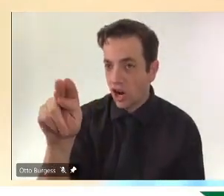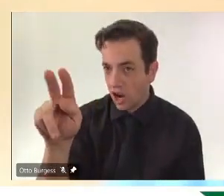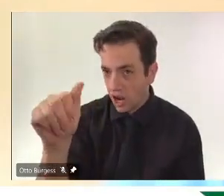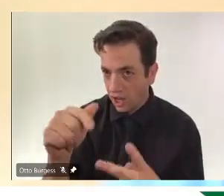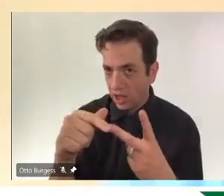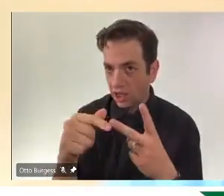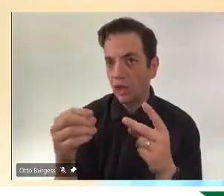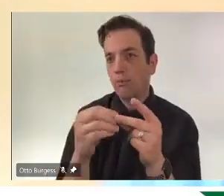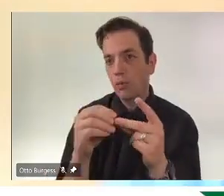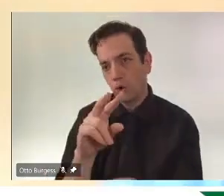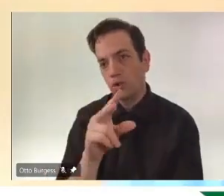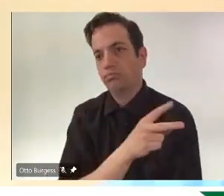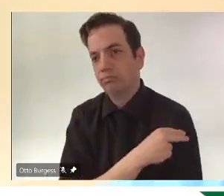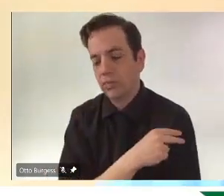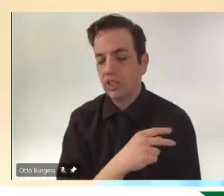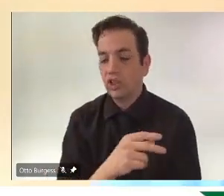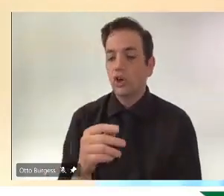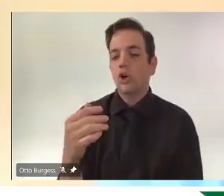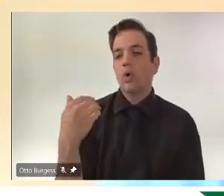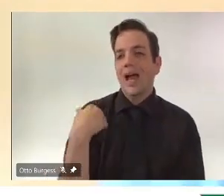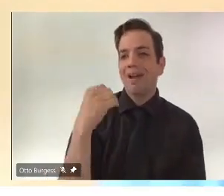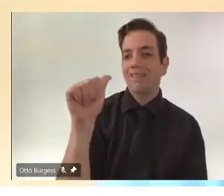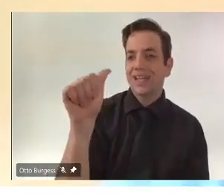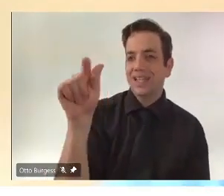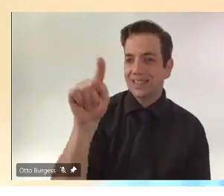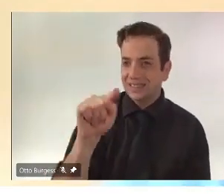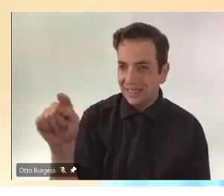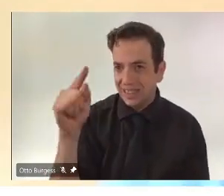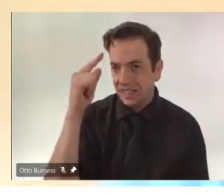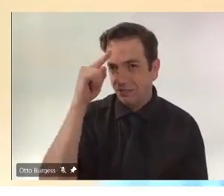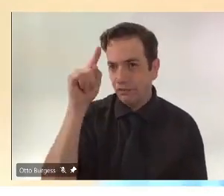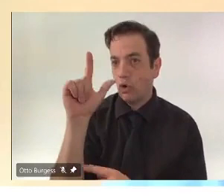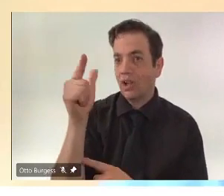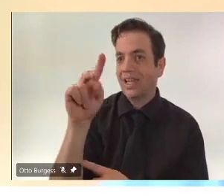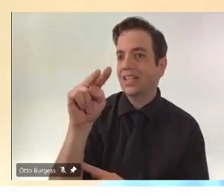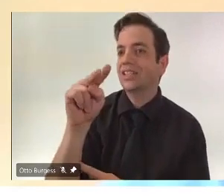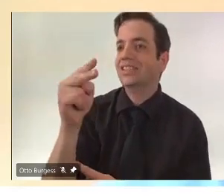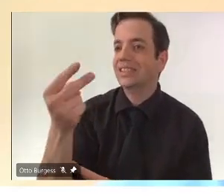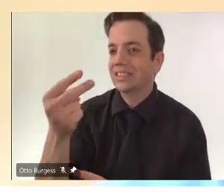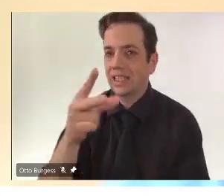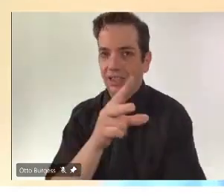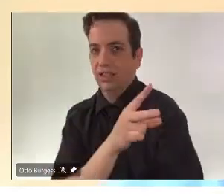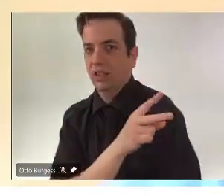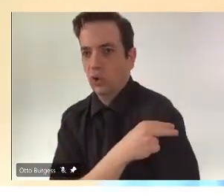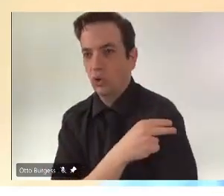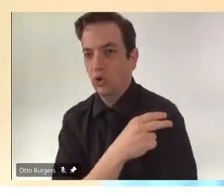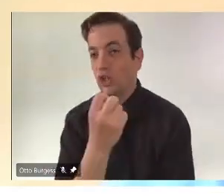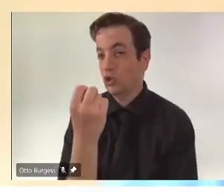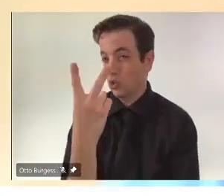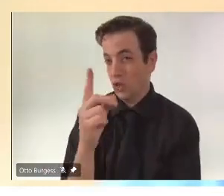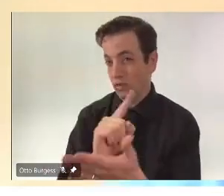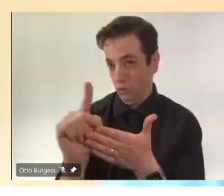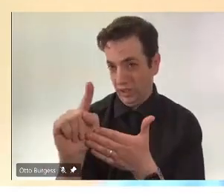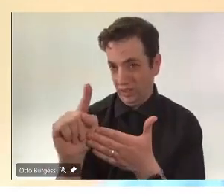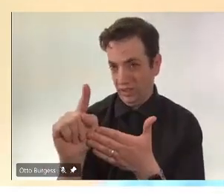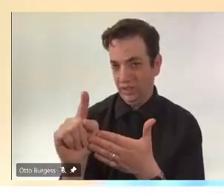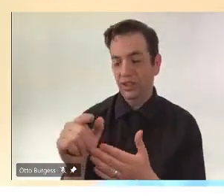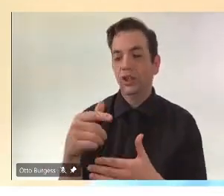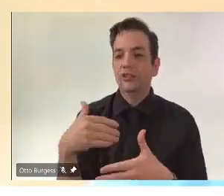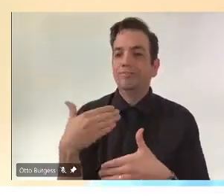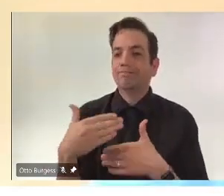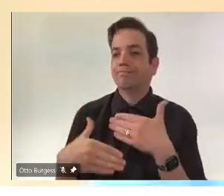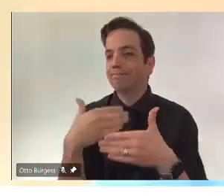second doses that's coming in in time for people to get the second dose at 12 weeks. So that is in the works. And as I discussed,